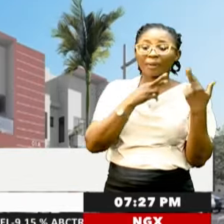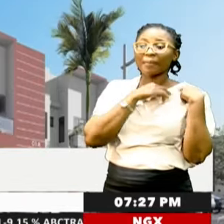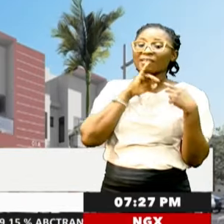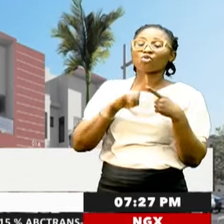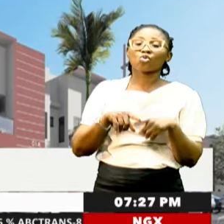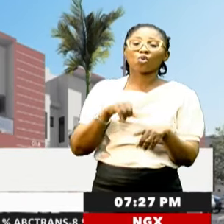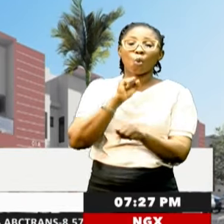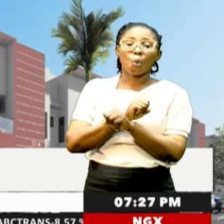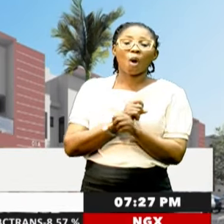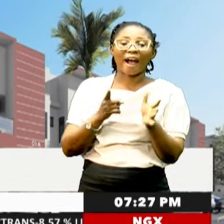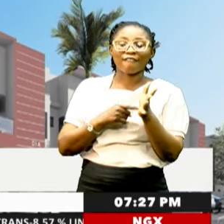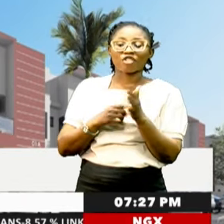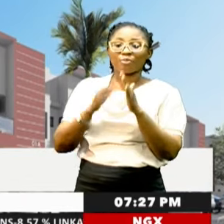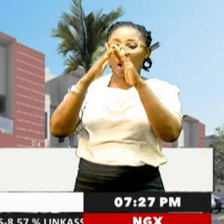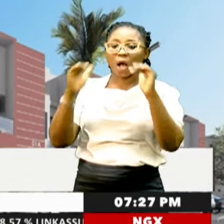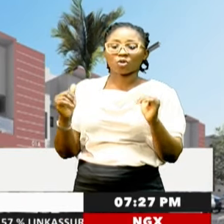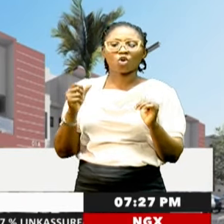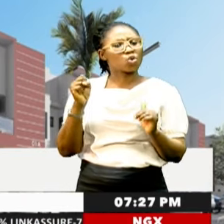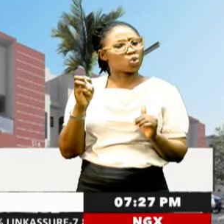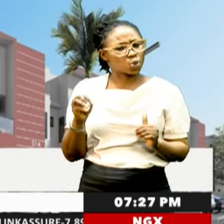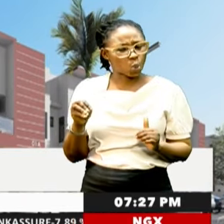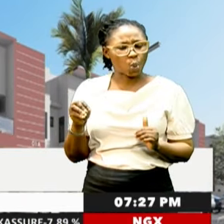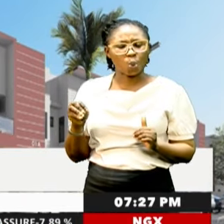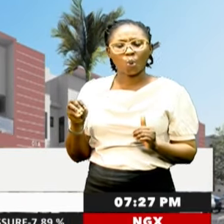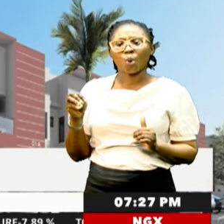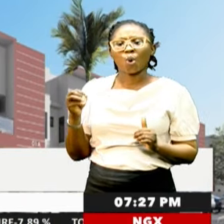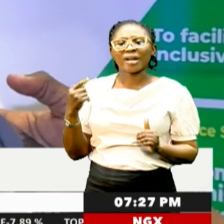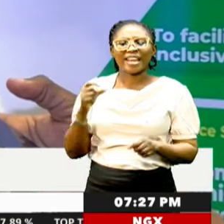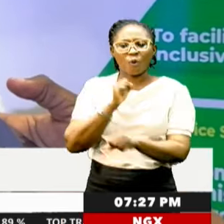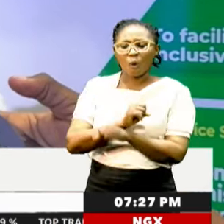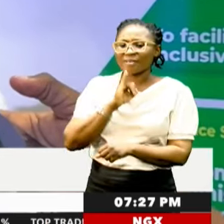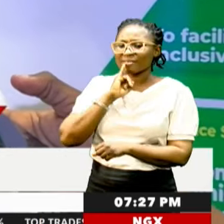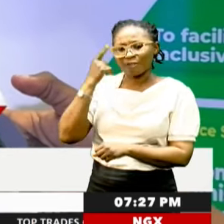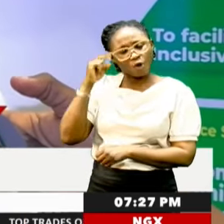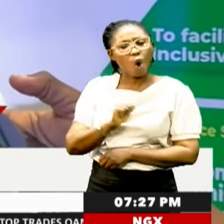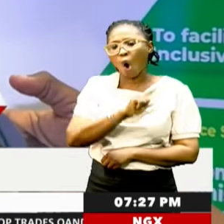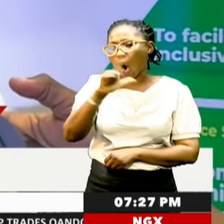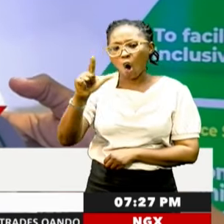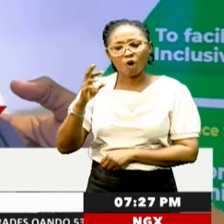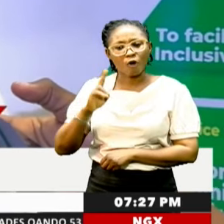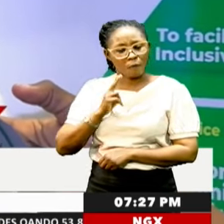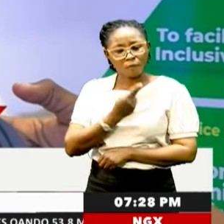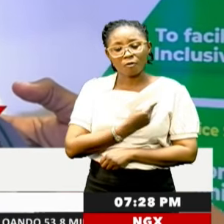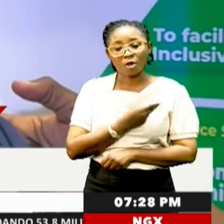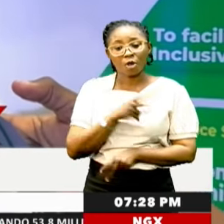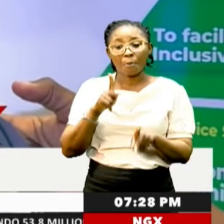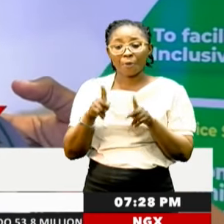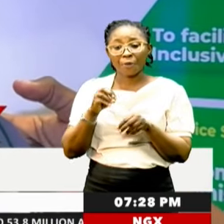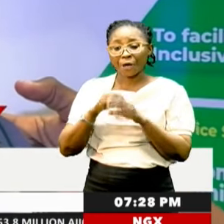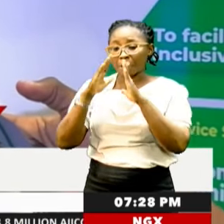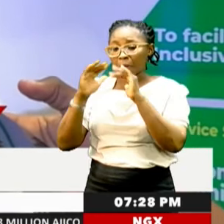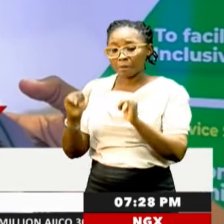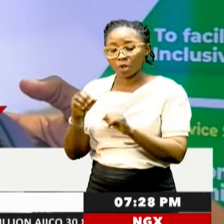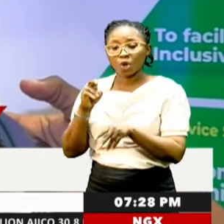is to deliver affordable houses. So the assignment is for all of us, people in-house,